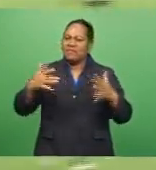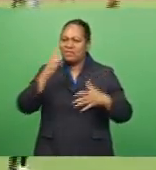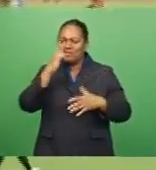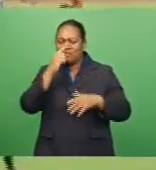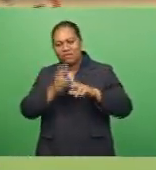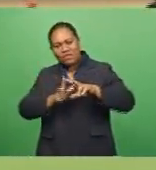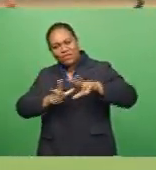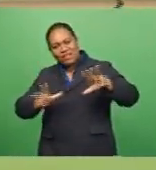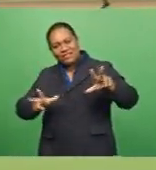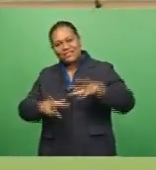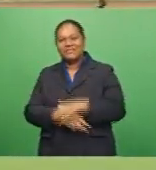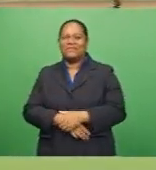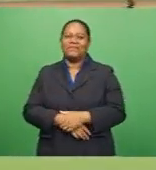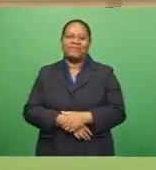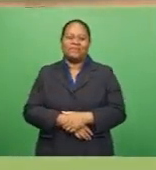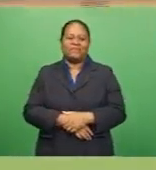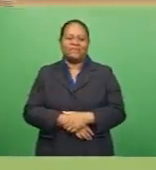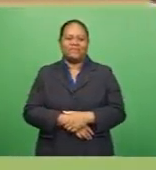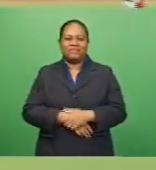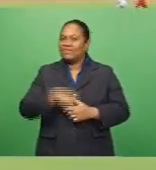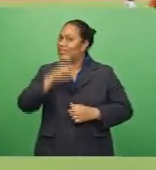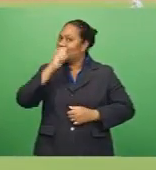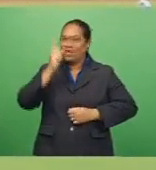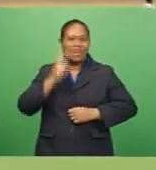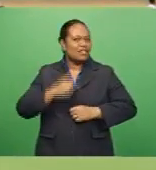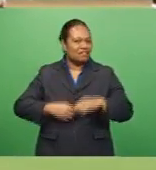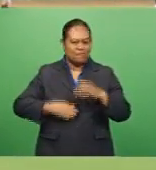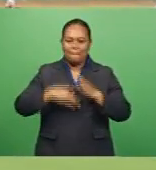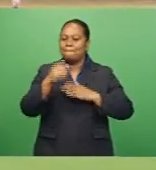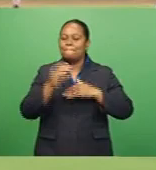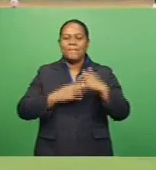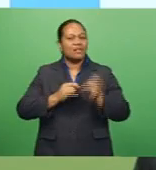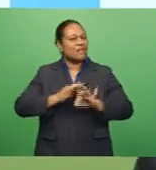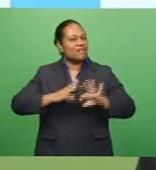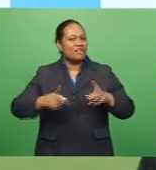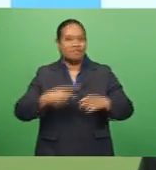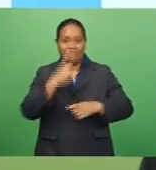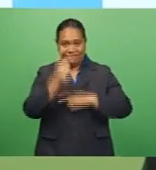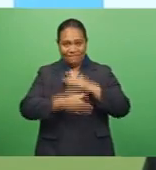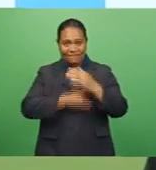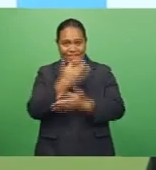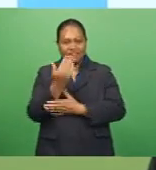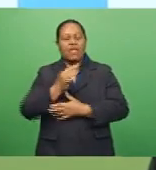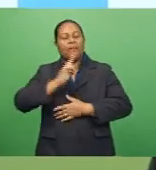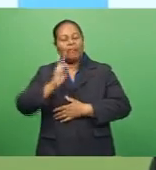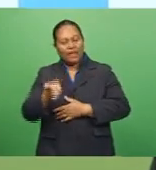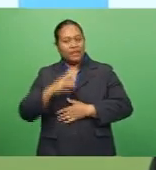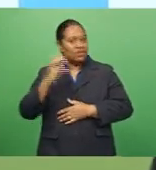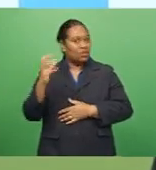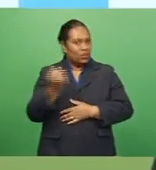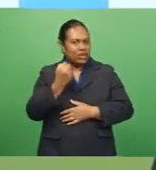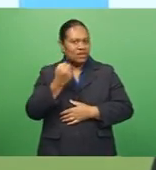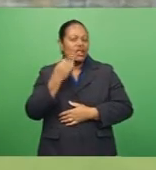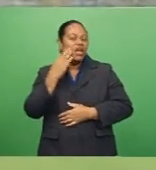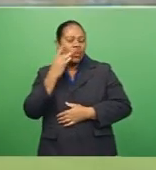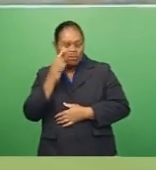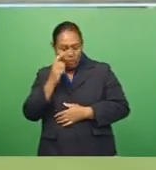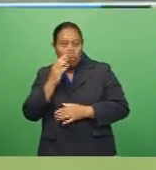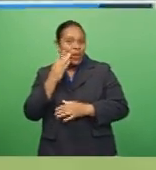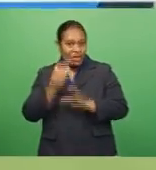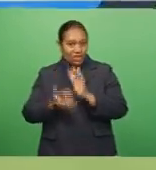Vanuolevu. We cannot rebuild everything just in one day, but this win tells us that we will go back and